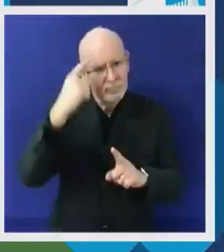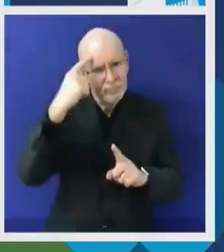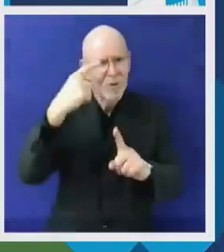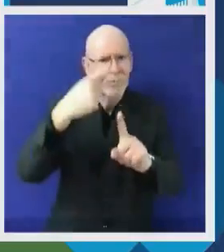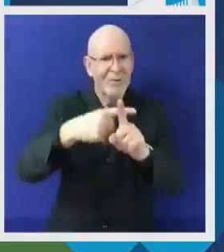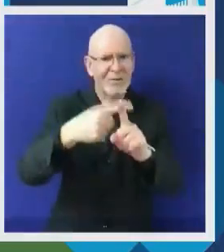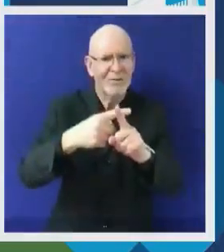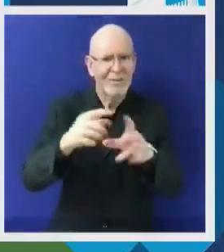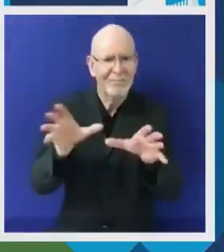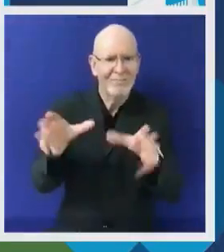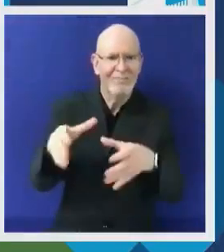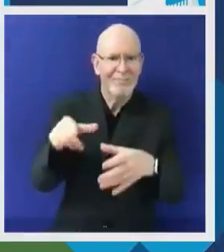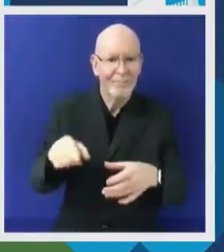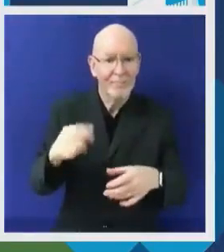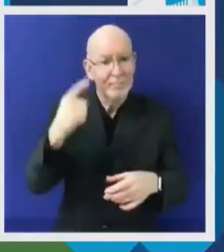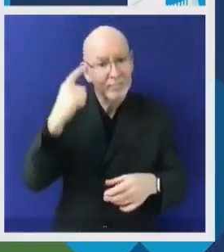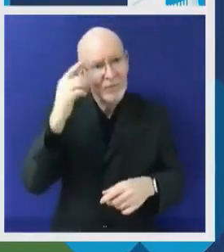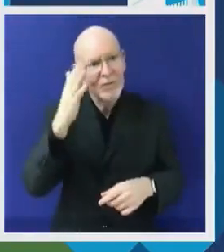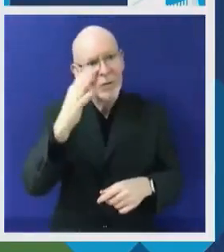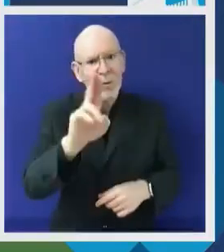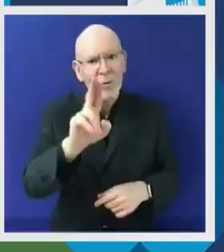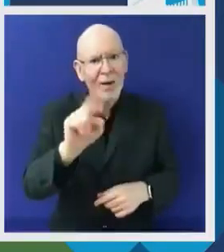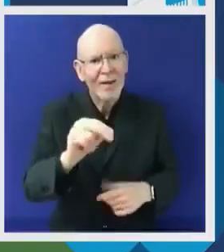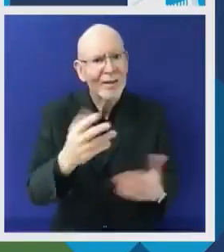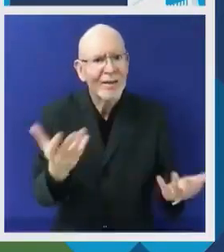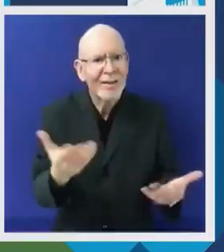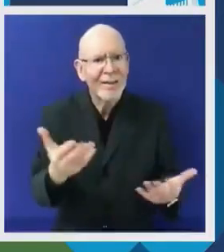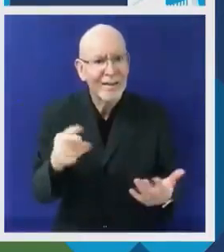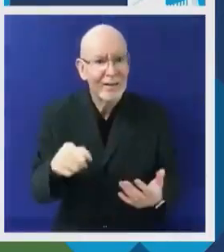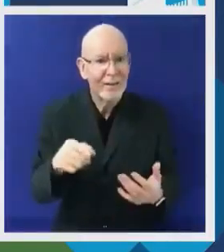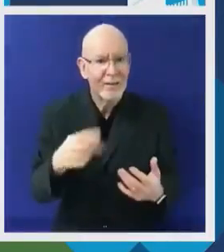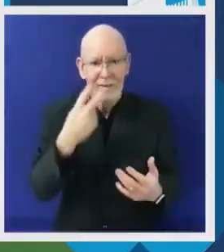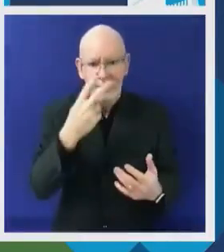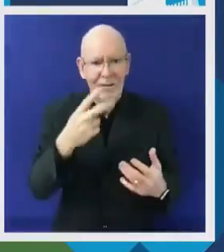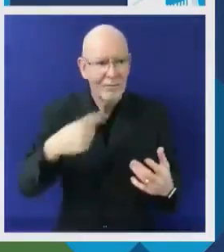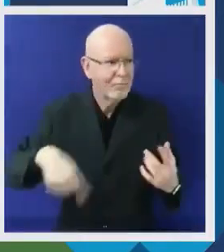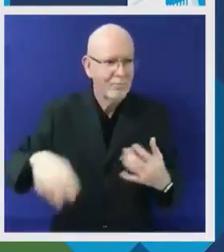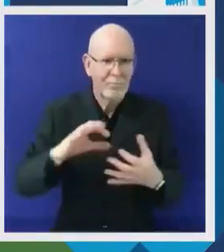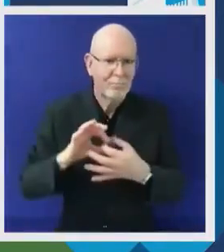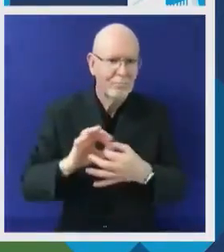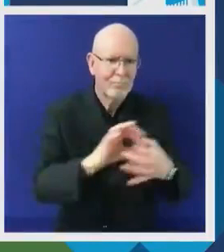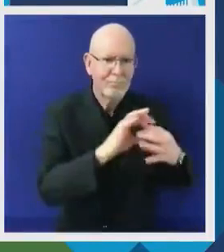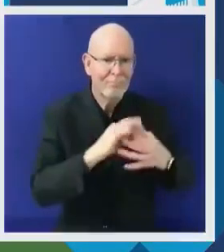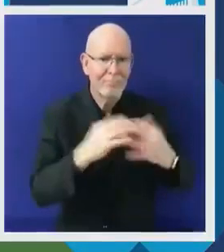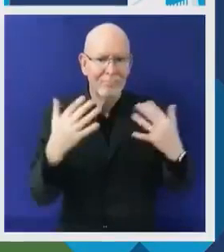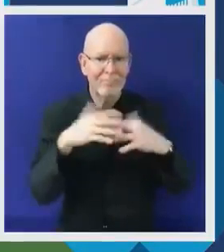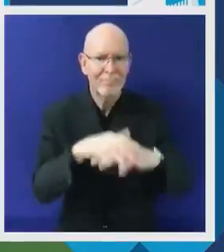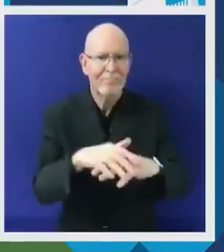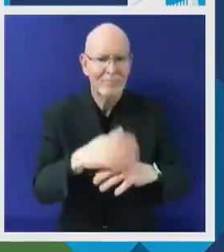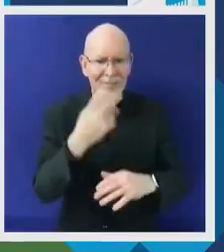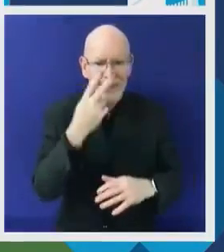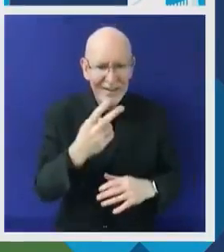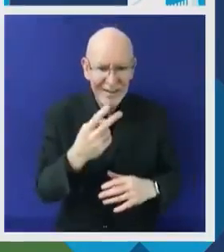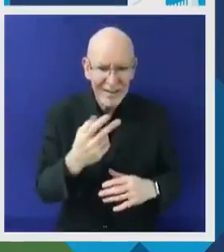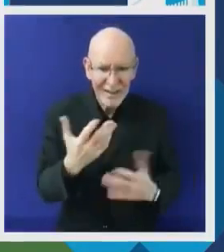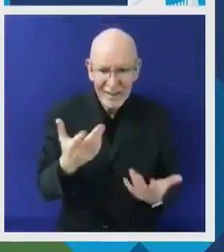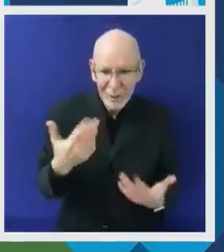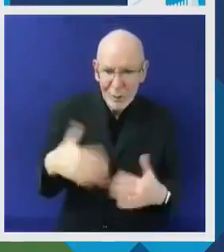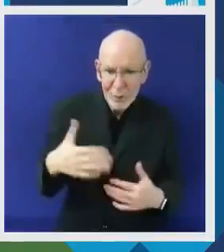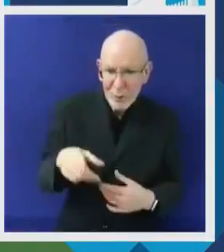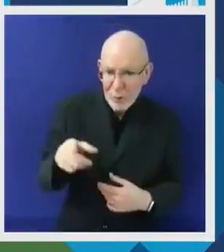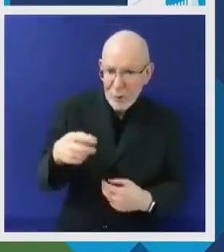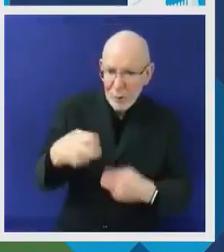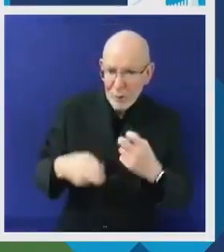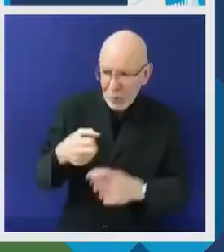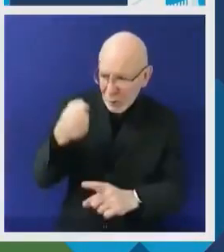youth strategy, Youth 2030, to serve as a framework for the UN and partners to come together to work with and for